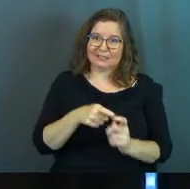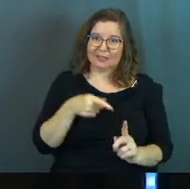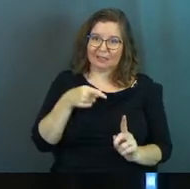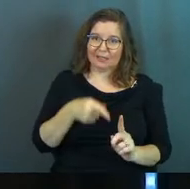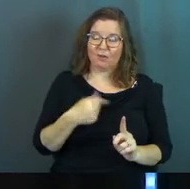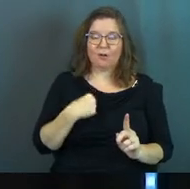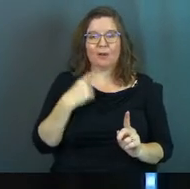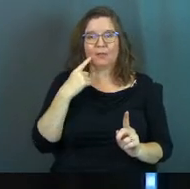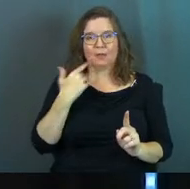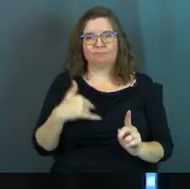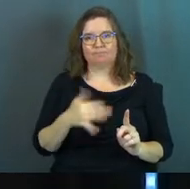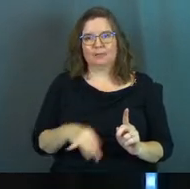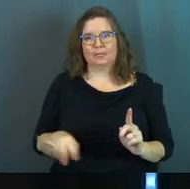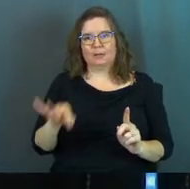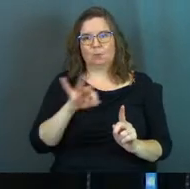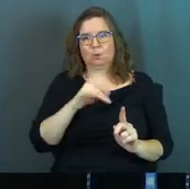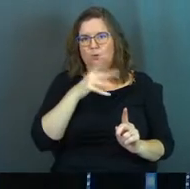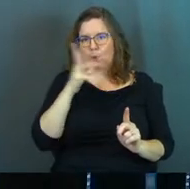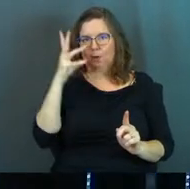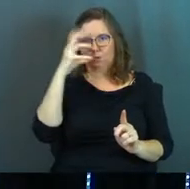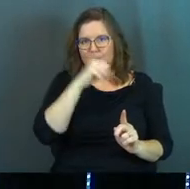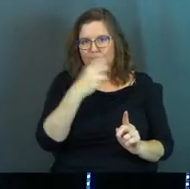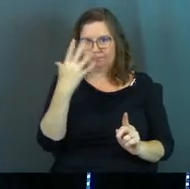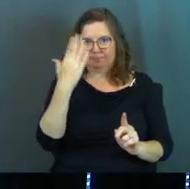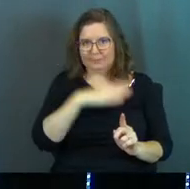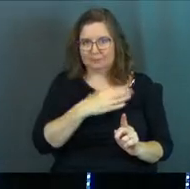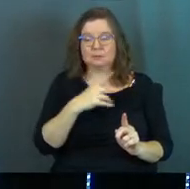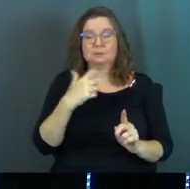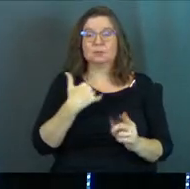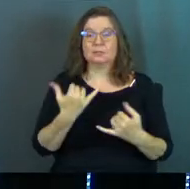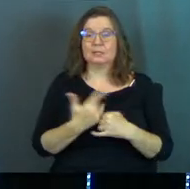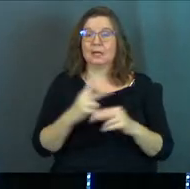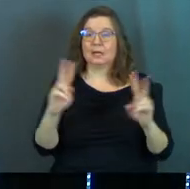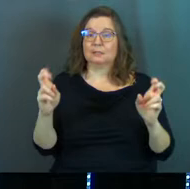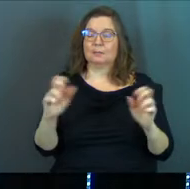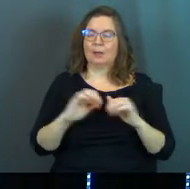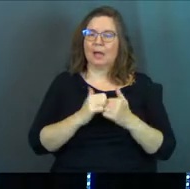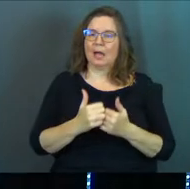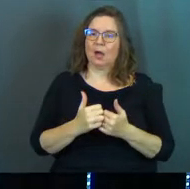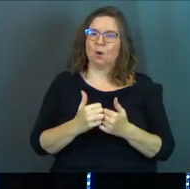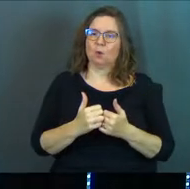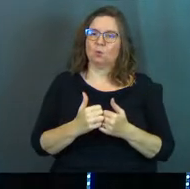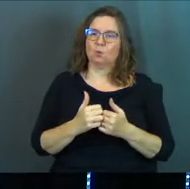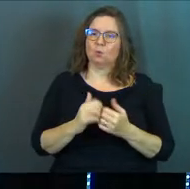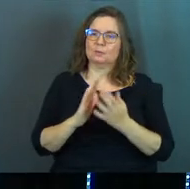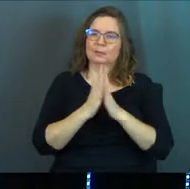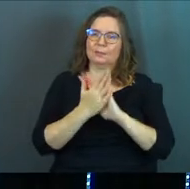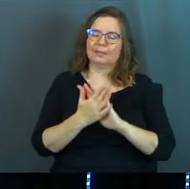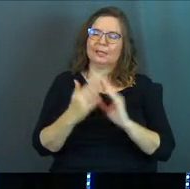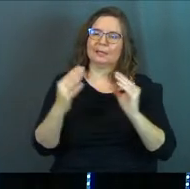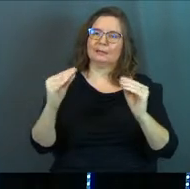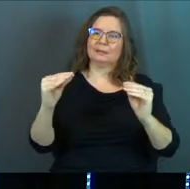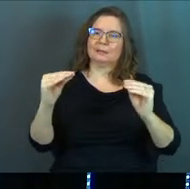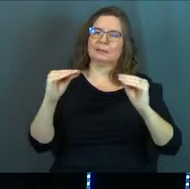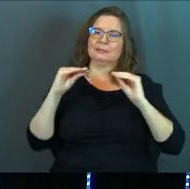there that I think is so important for today because today's topic is how to be teachable,